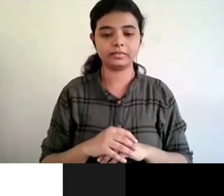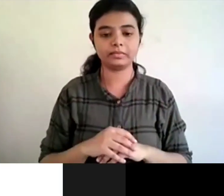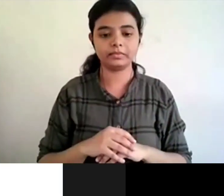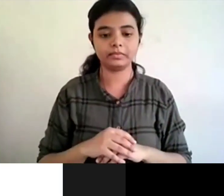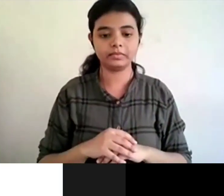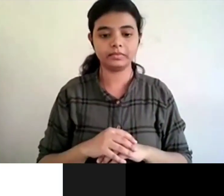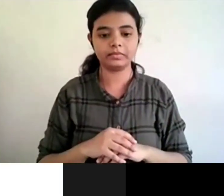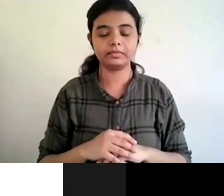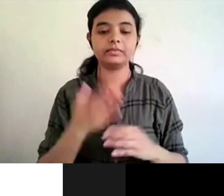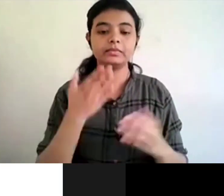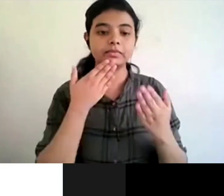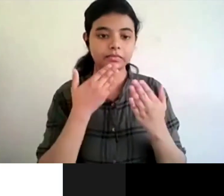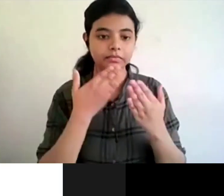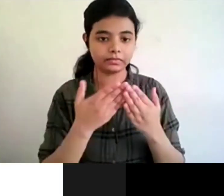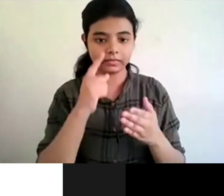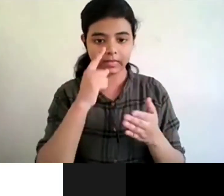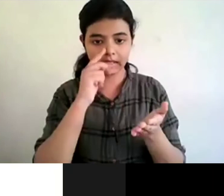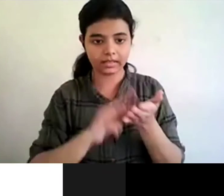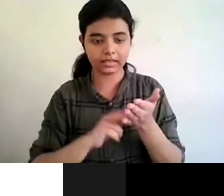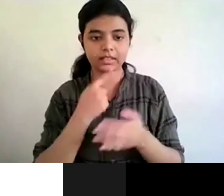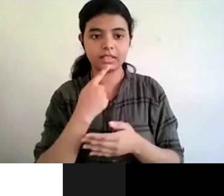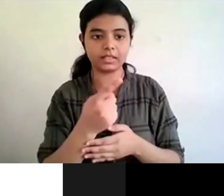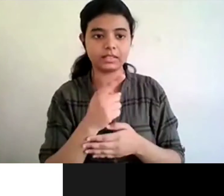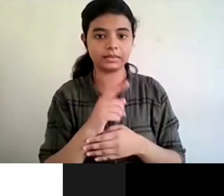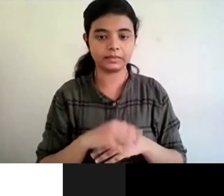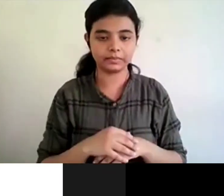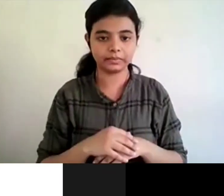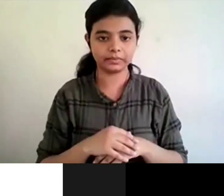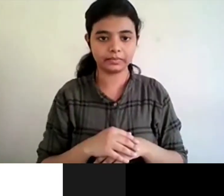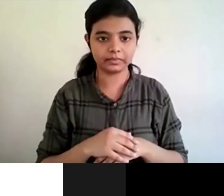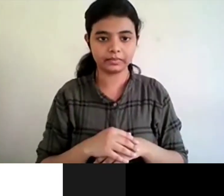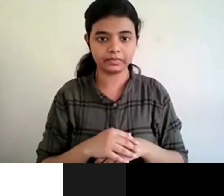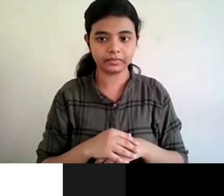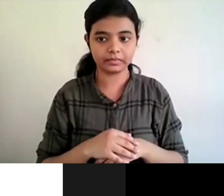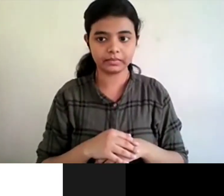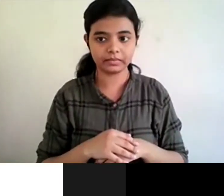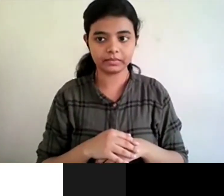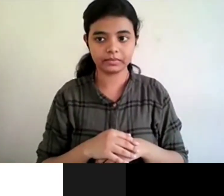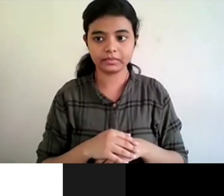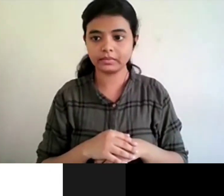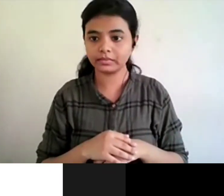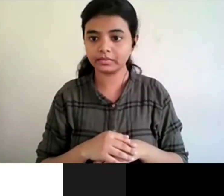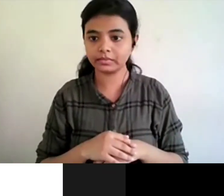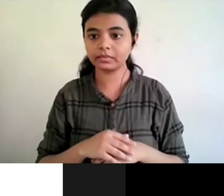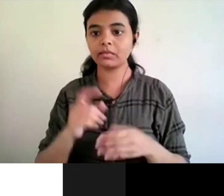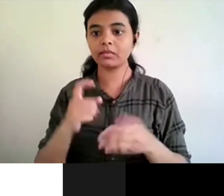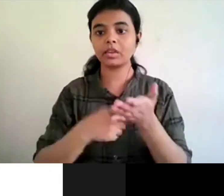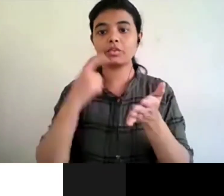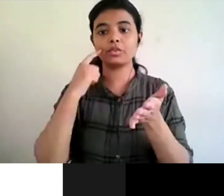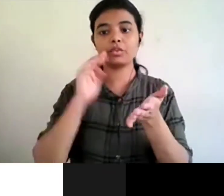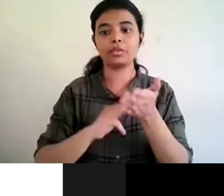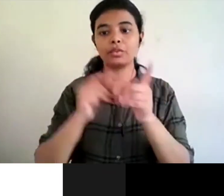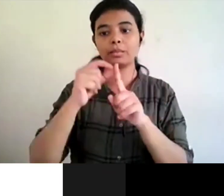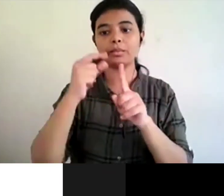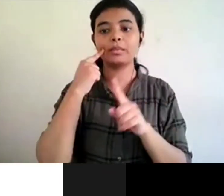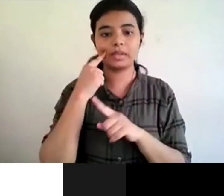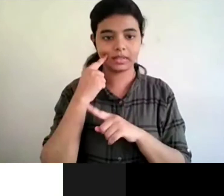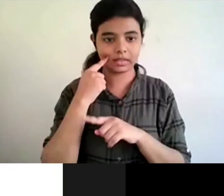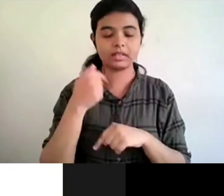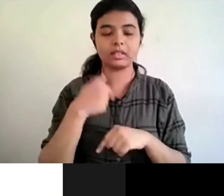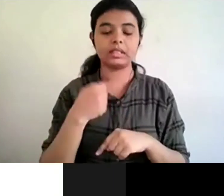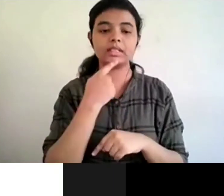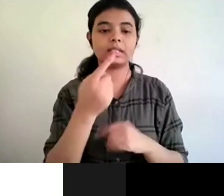thank you sir i would like uh good evening sir sir i also just want to know i'm rimpia roda